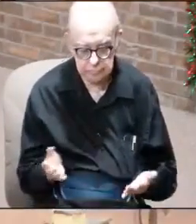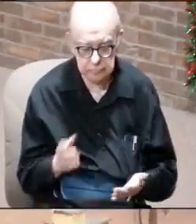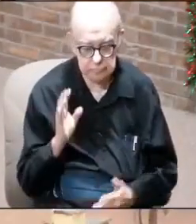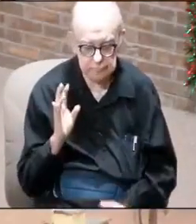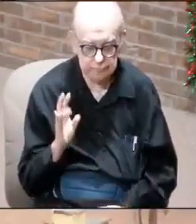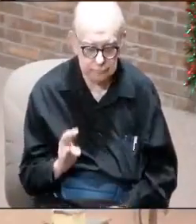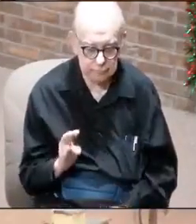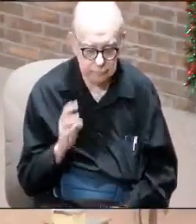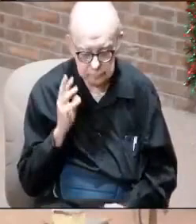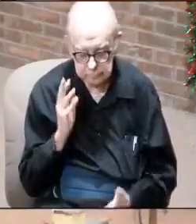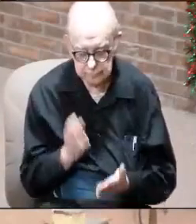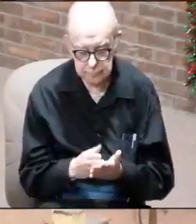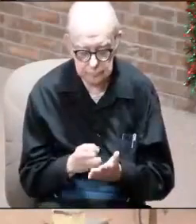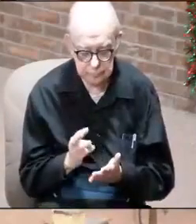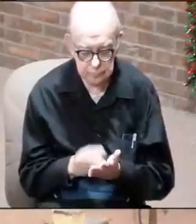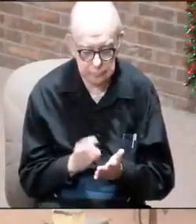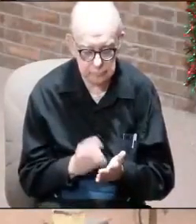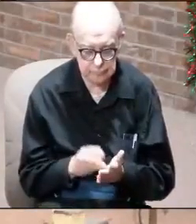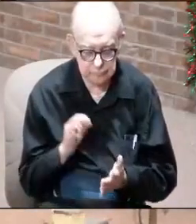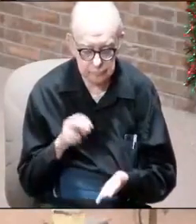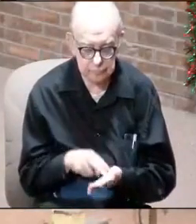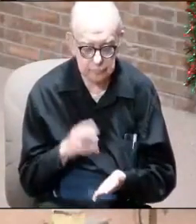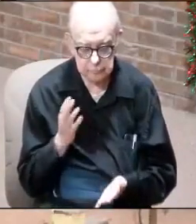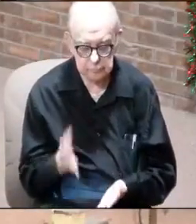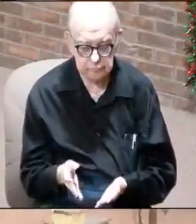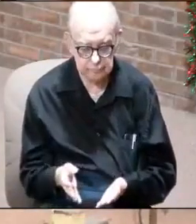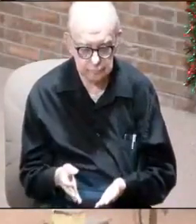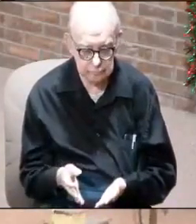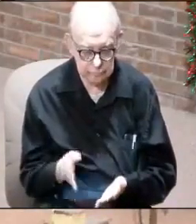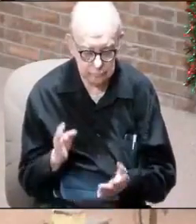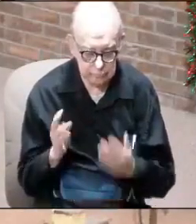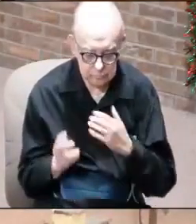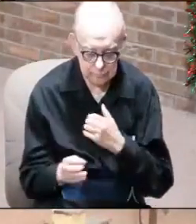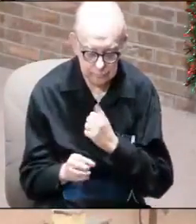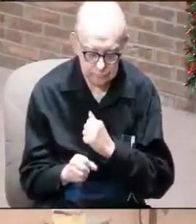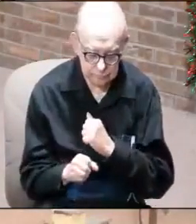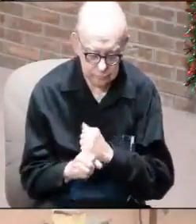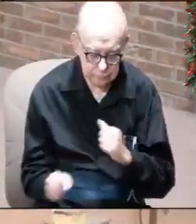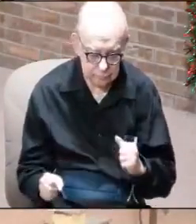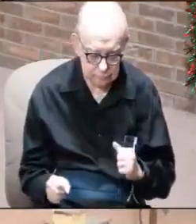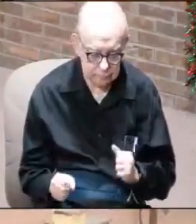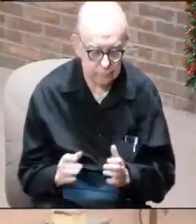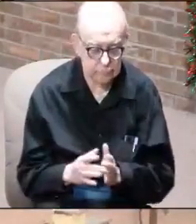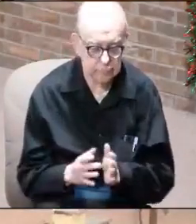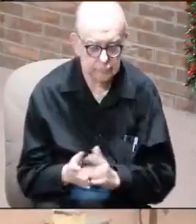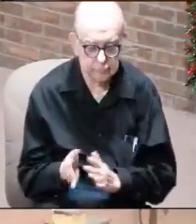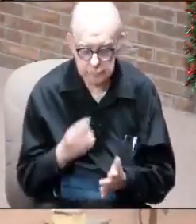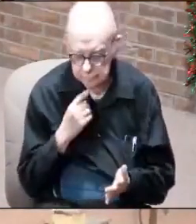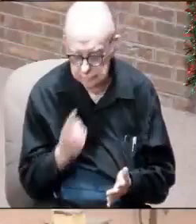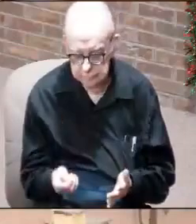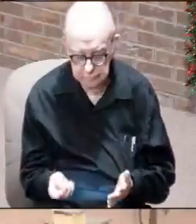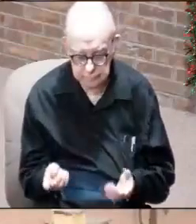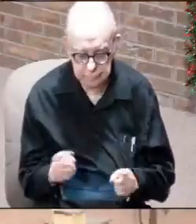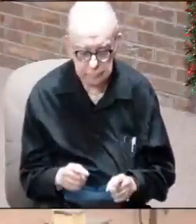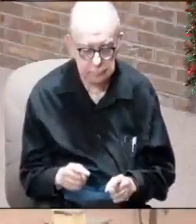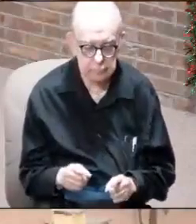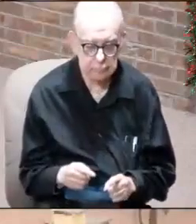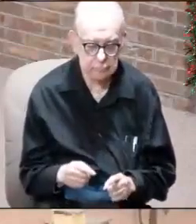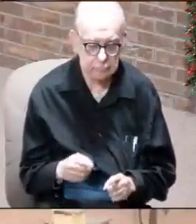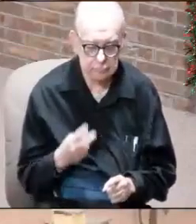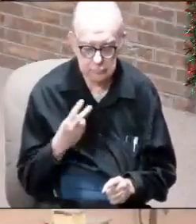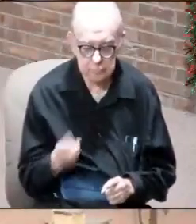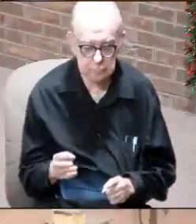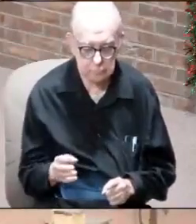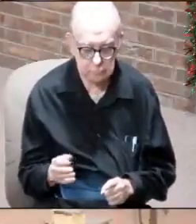are seven witnesses right now that are standing there on guard because what did the Bible say? When they said they saw the